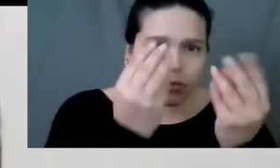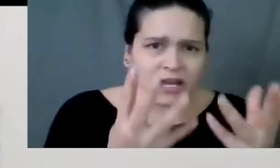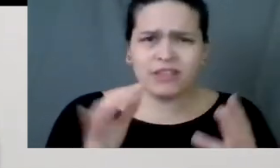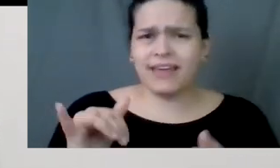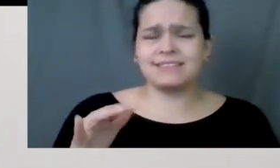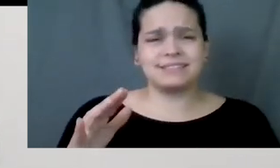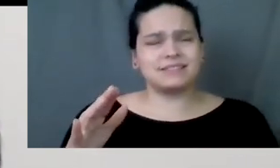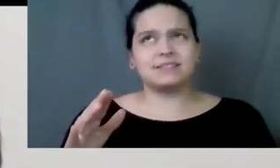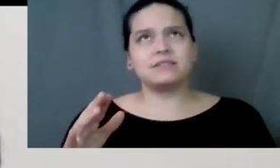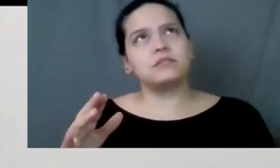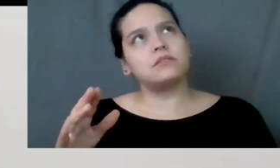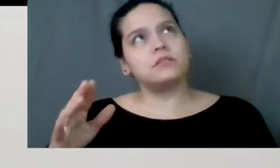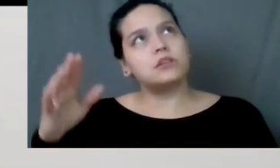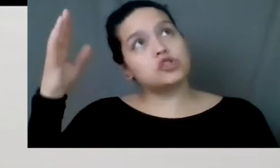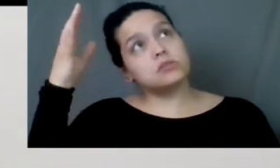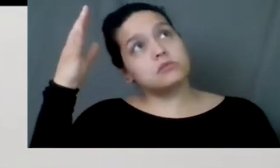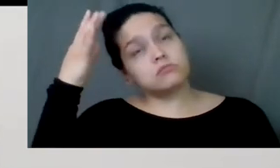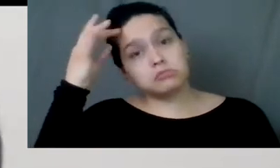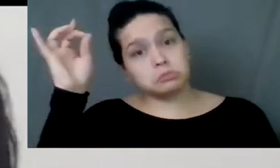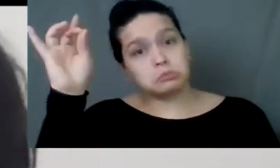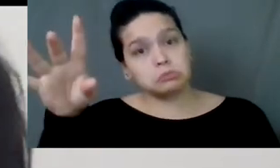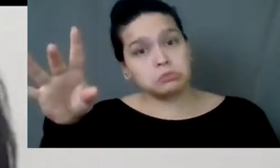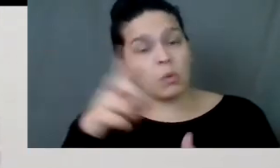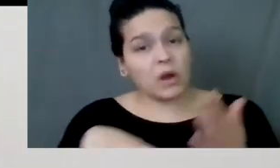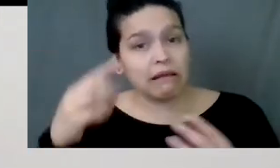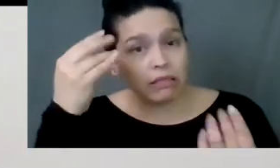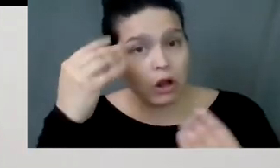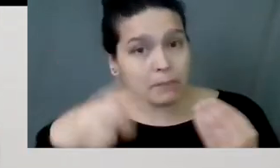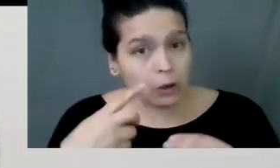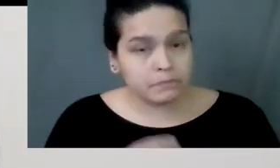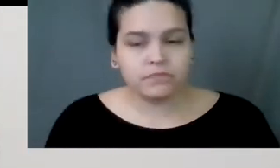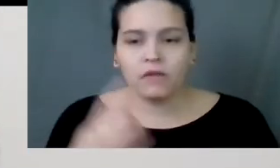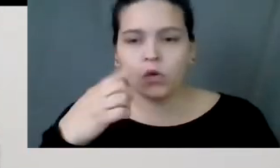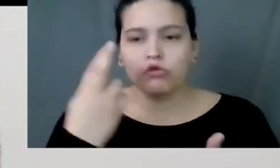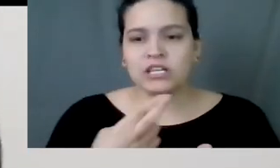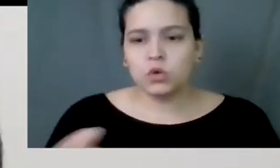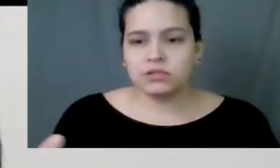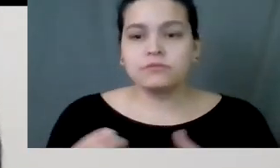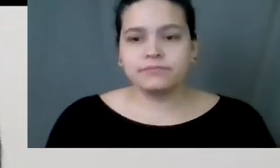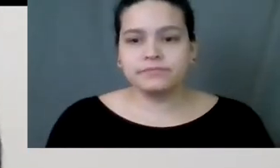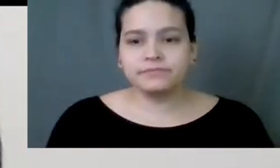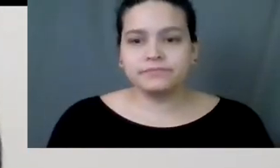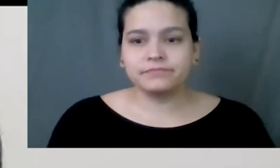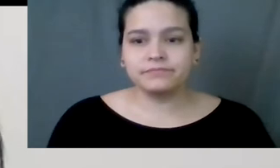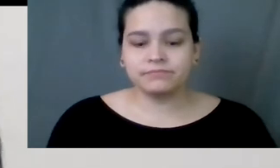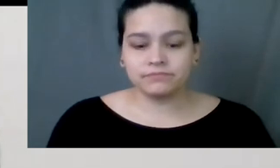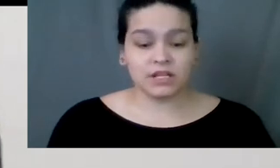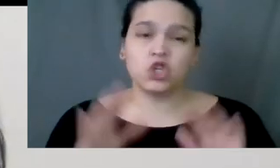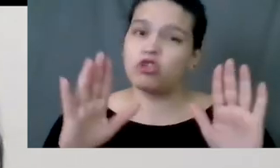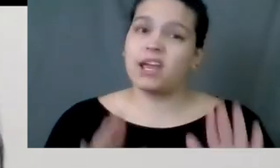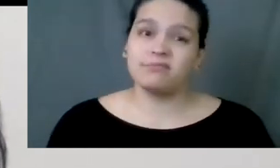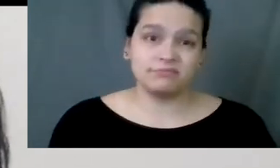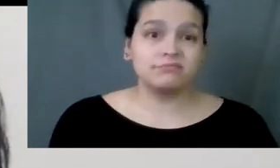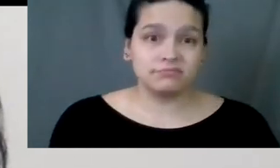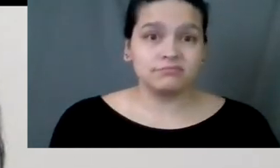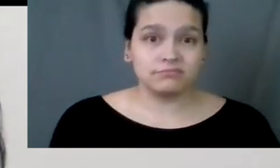And that's just at the top of my head that I can think of for a resource, but it's, it's a great